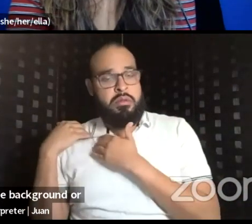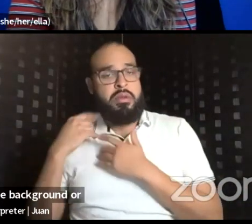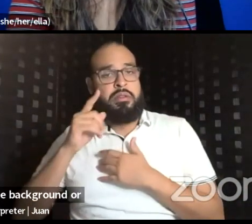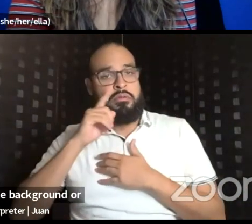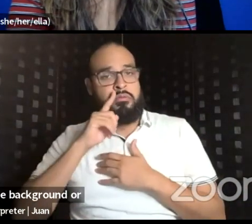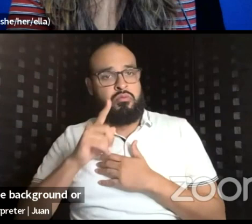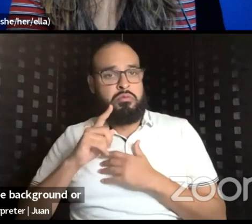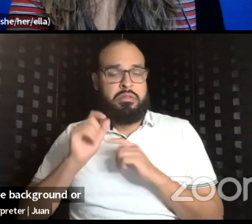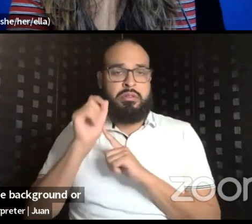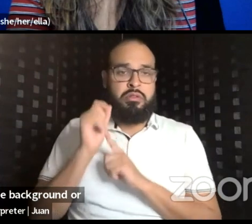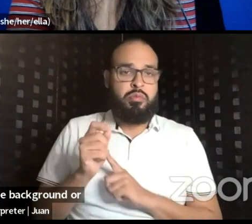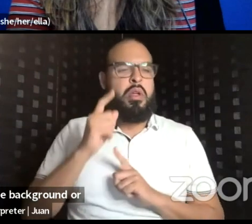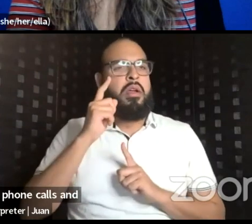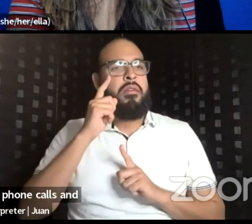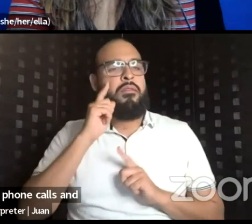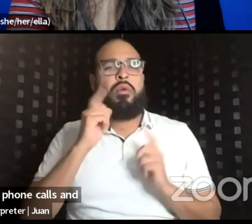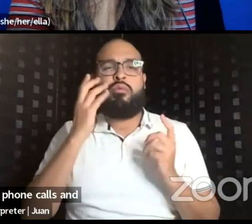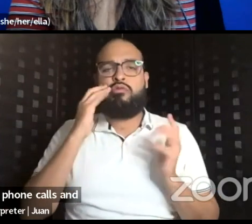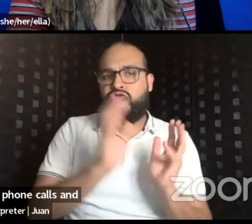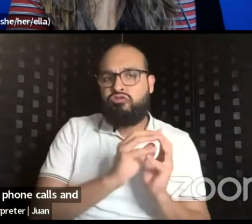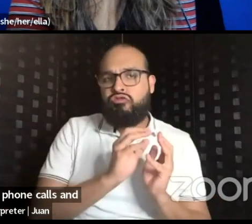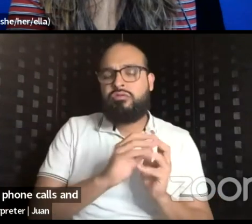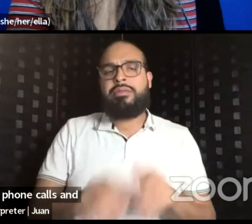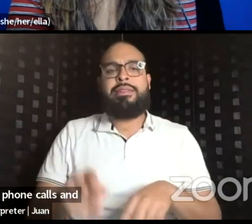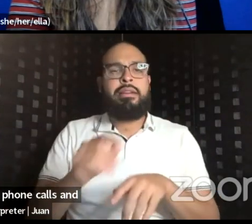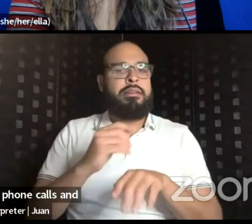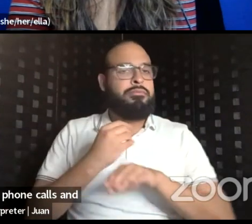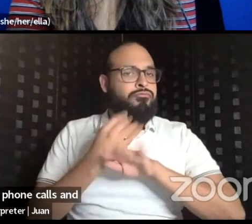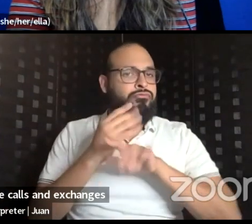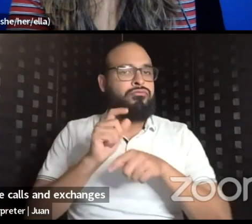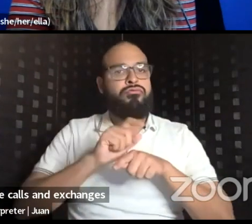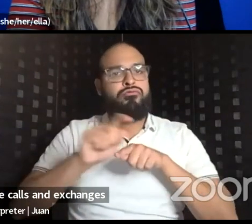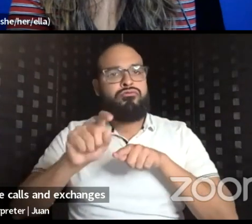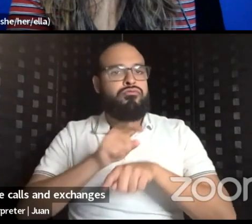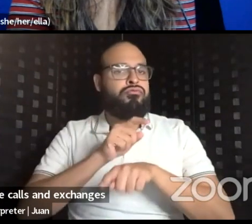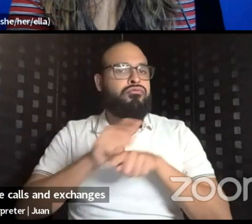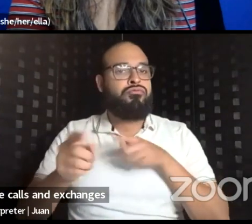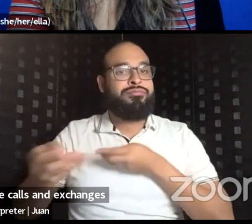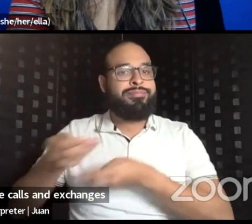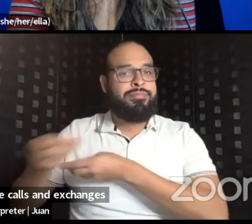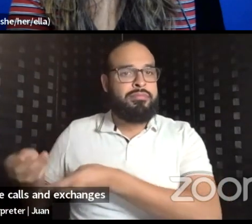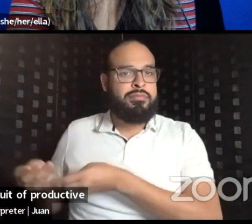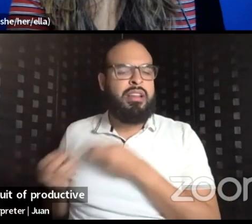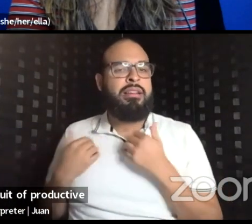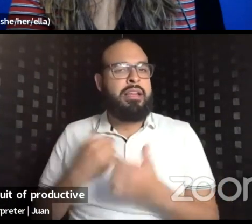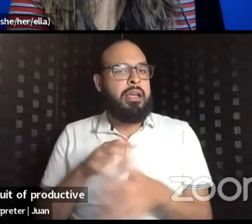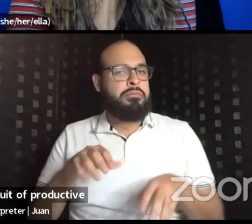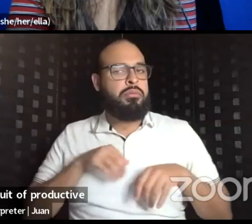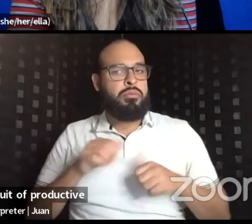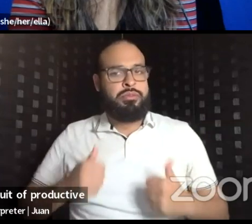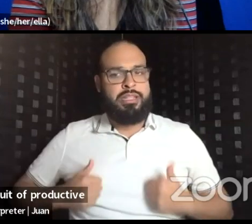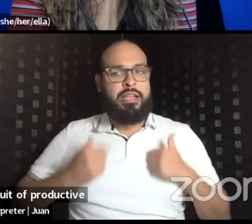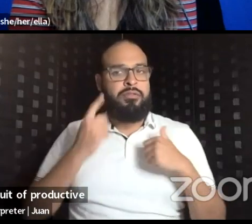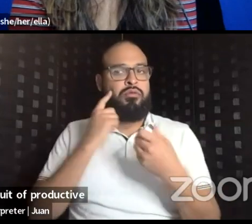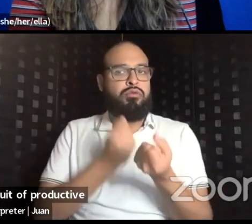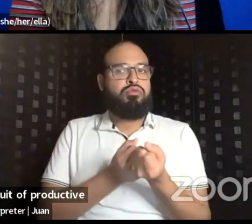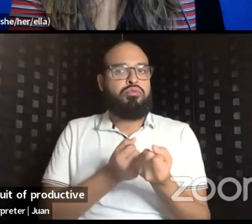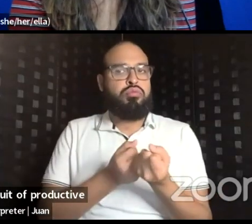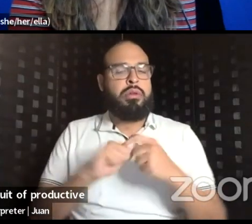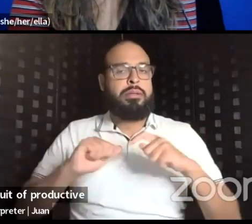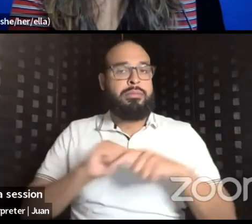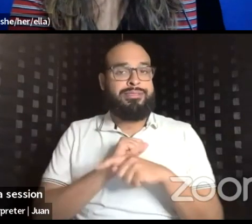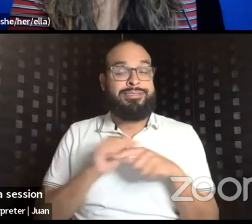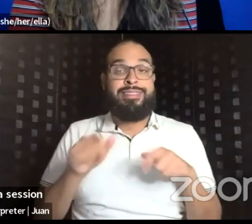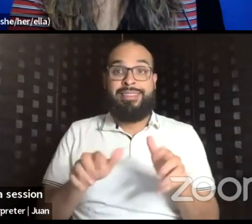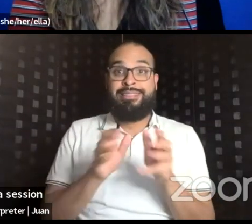meetups, phone calls, and exchanges, and embrace your life in our pursuit of productive and supportive practices. As a